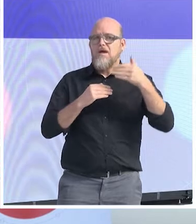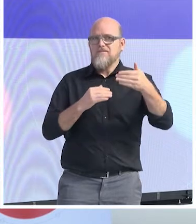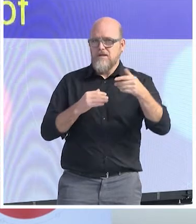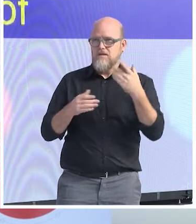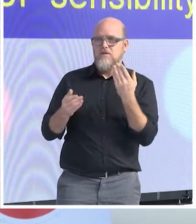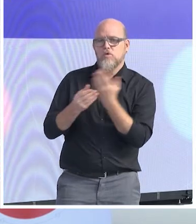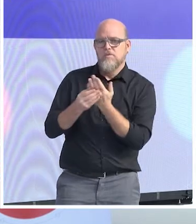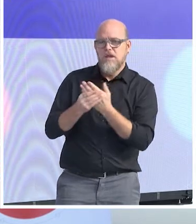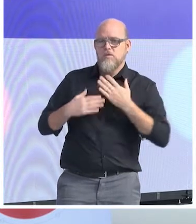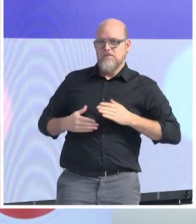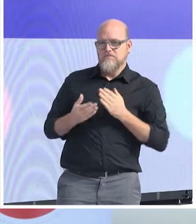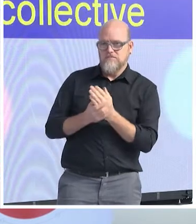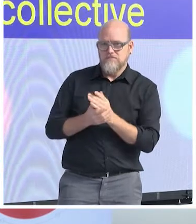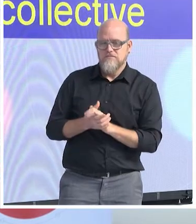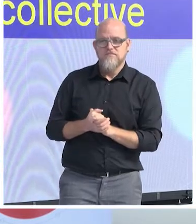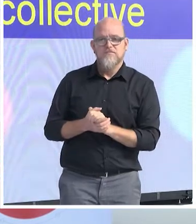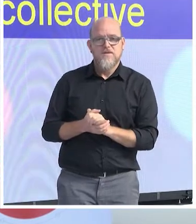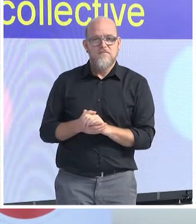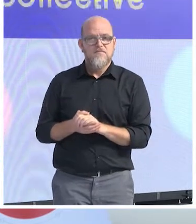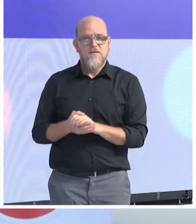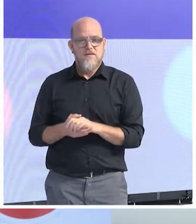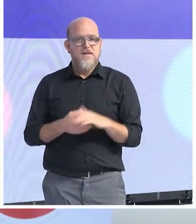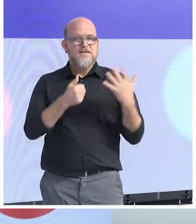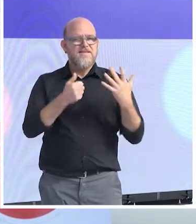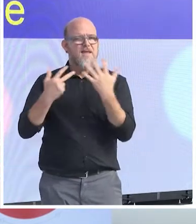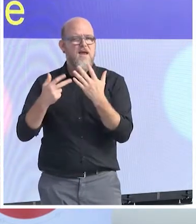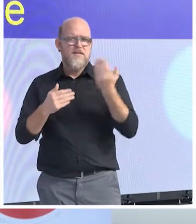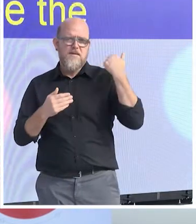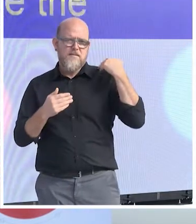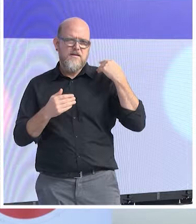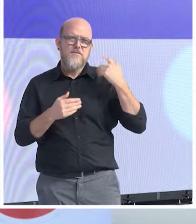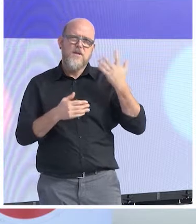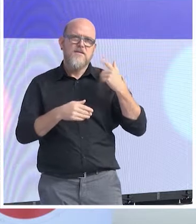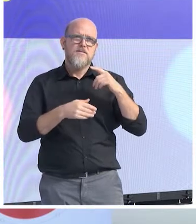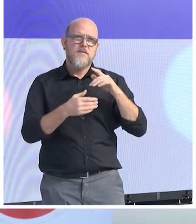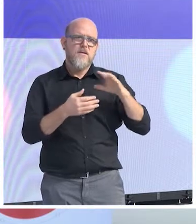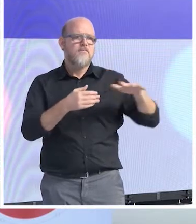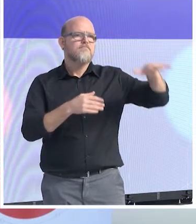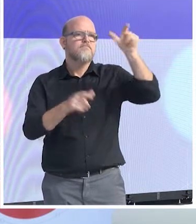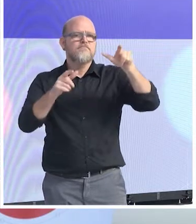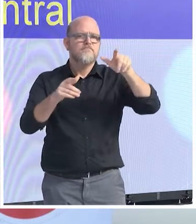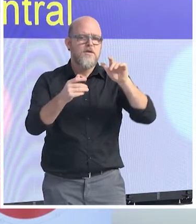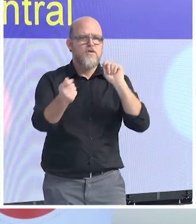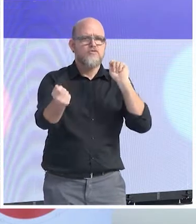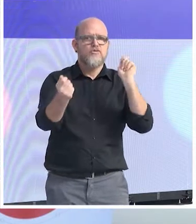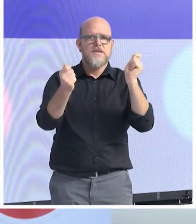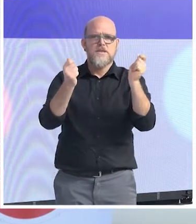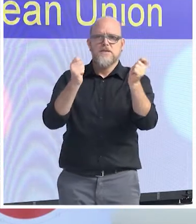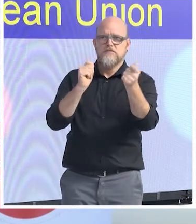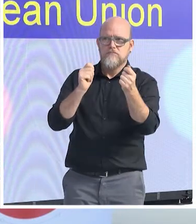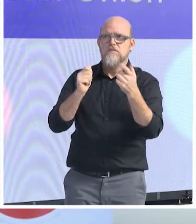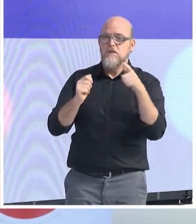shift of collective imagination that made the individual rights, the rights of the minority, so central for the way the European Union is functioning.